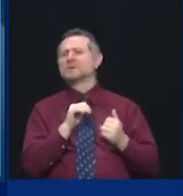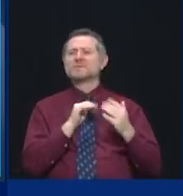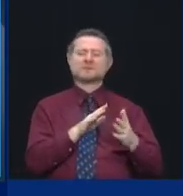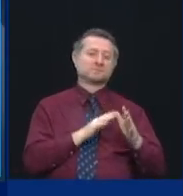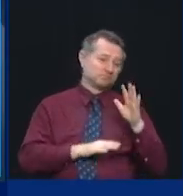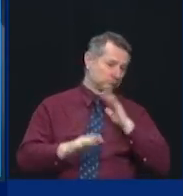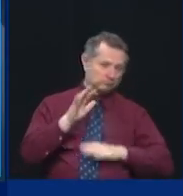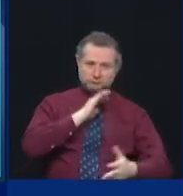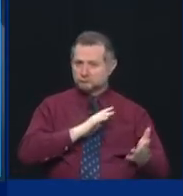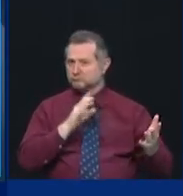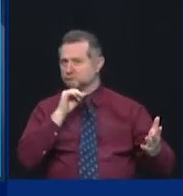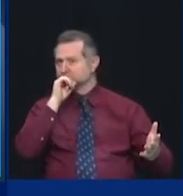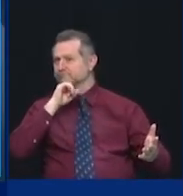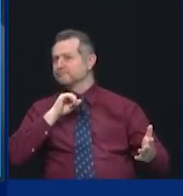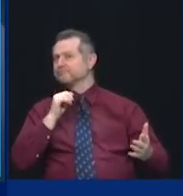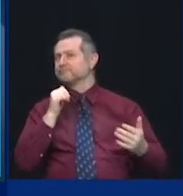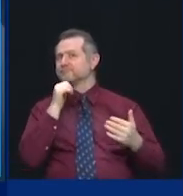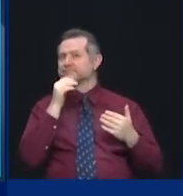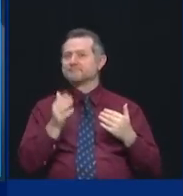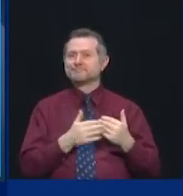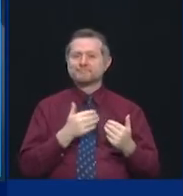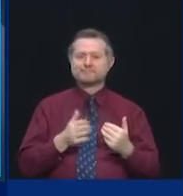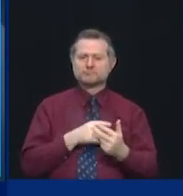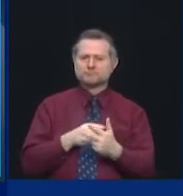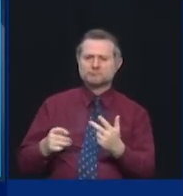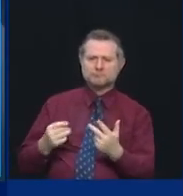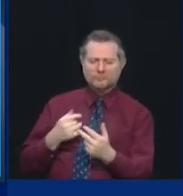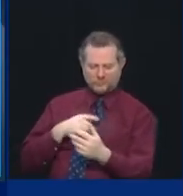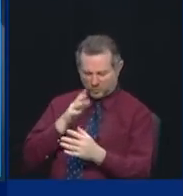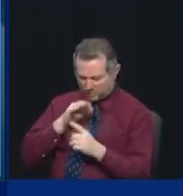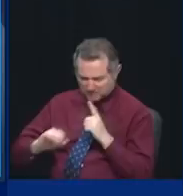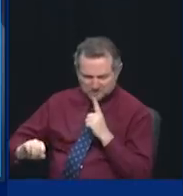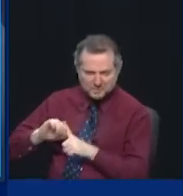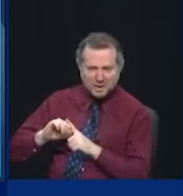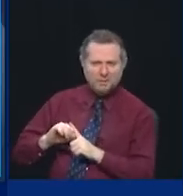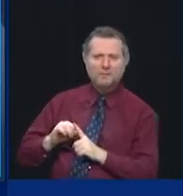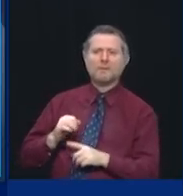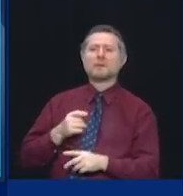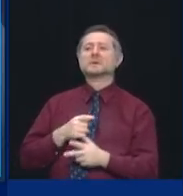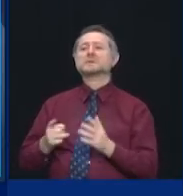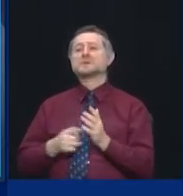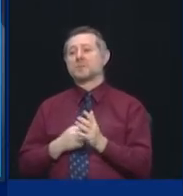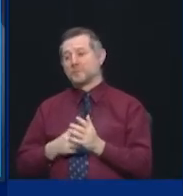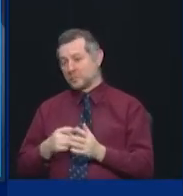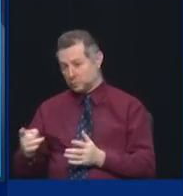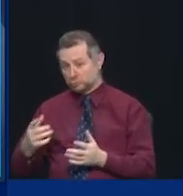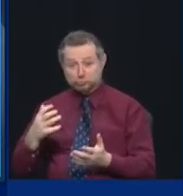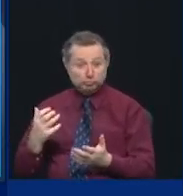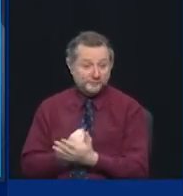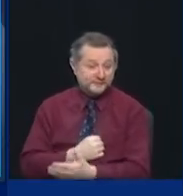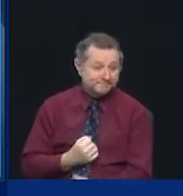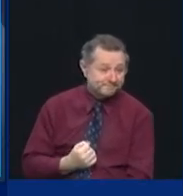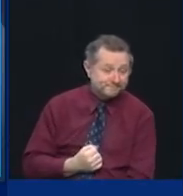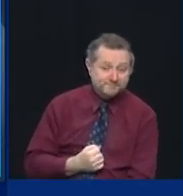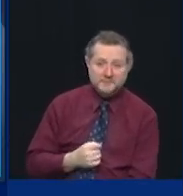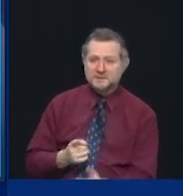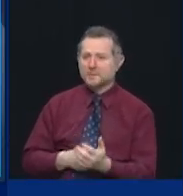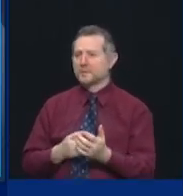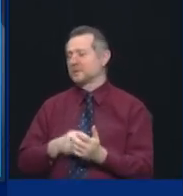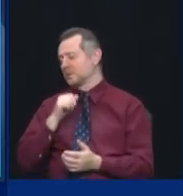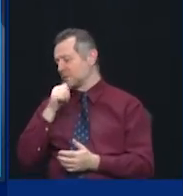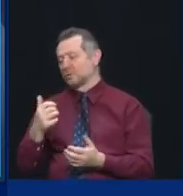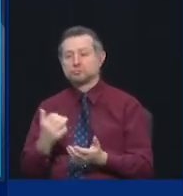come along and knock you right on your rear end. Sometimes you'll deserve it. Sometimes you won't deserve it. But that's going to happen.